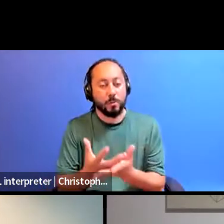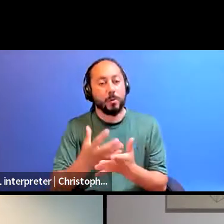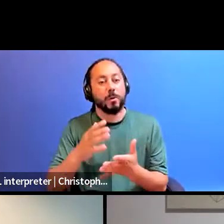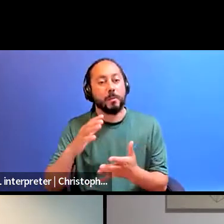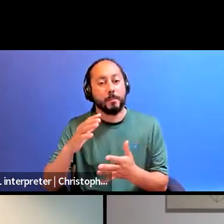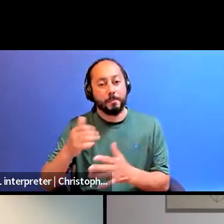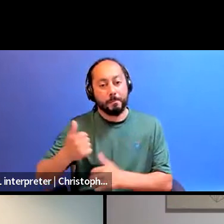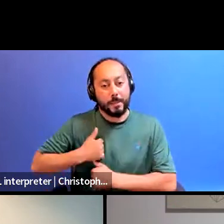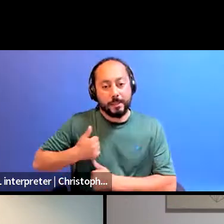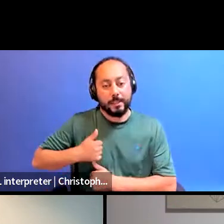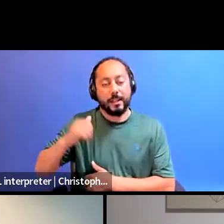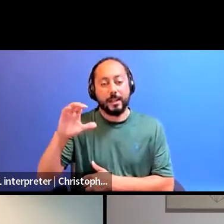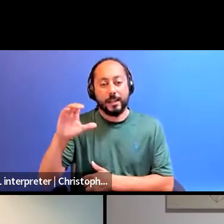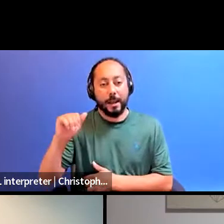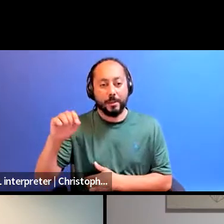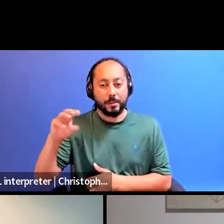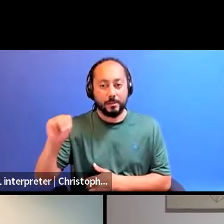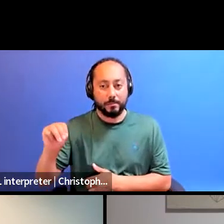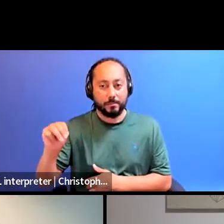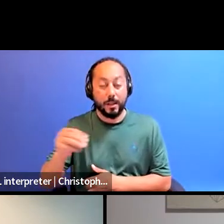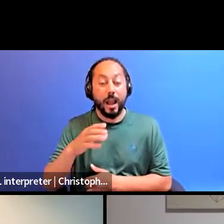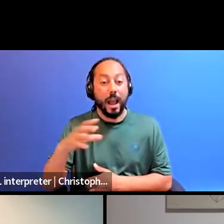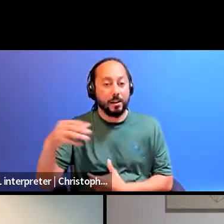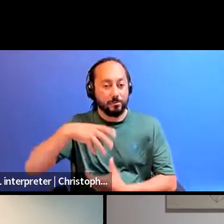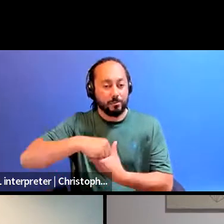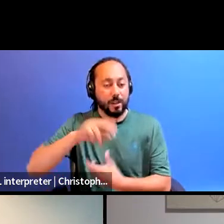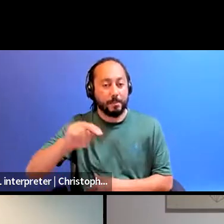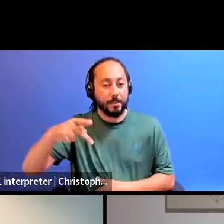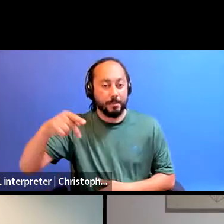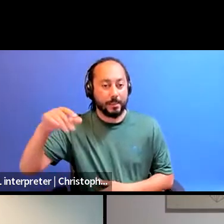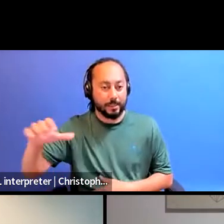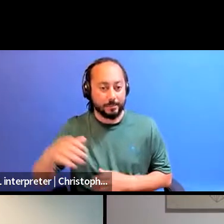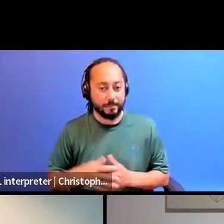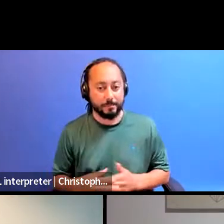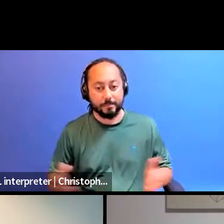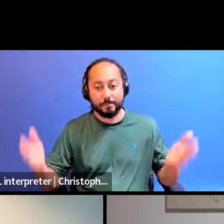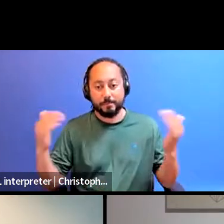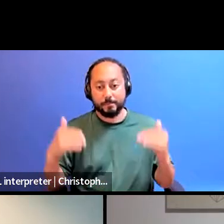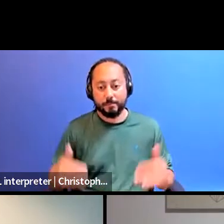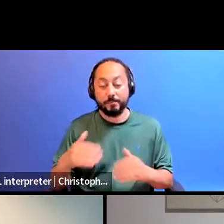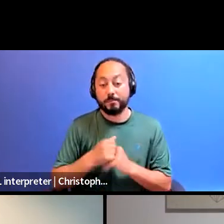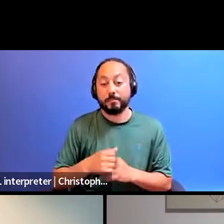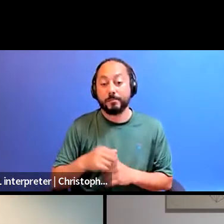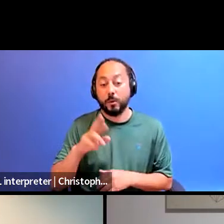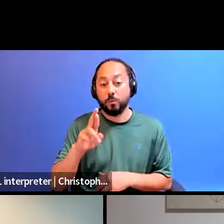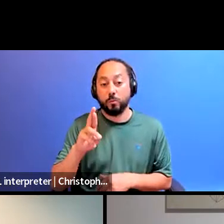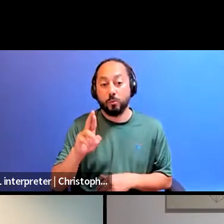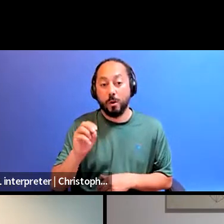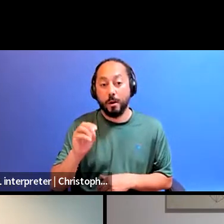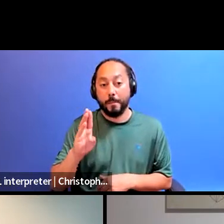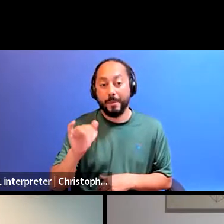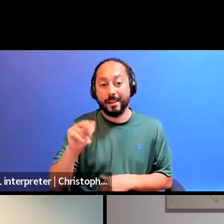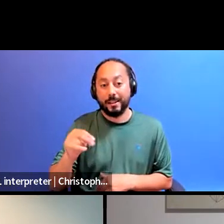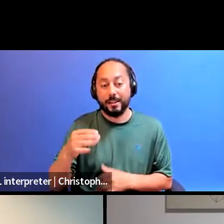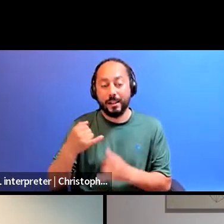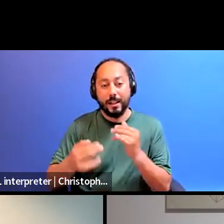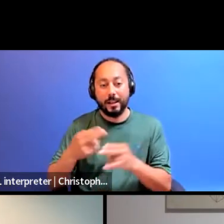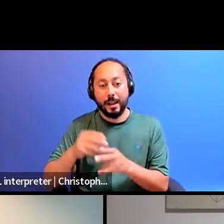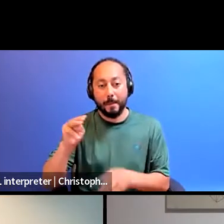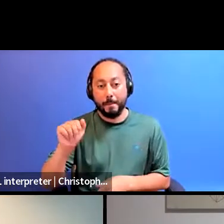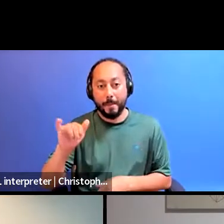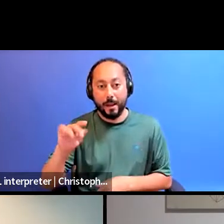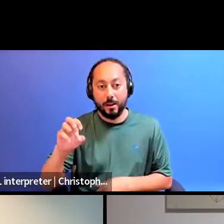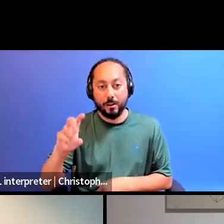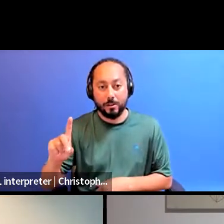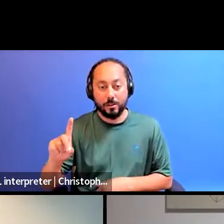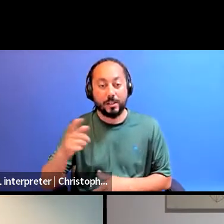the No Pride in Policing Coalition. Robin Maynard is an author and scholar based in Toronto, where she holds the